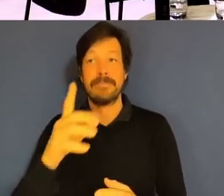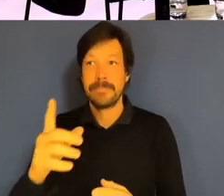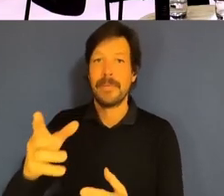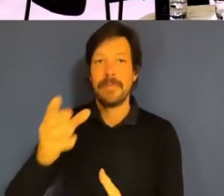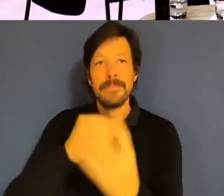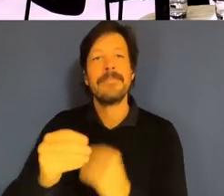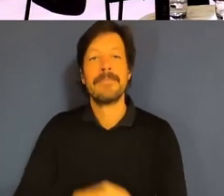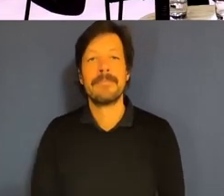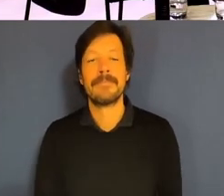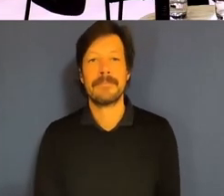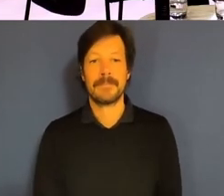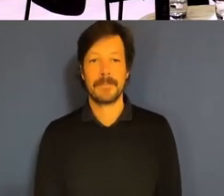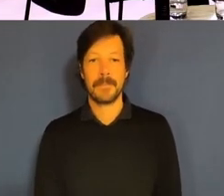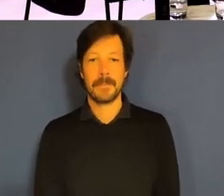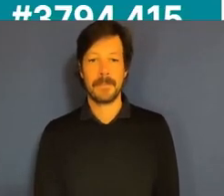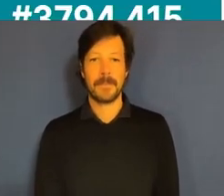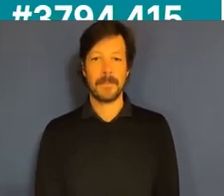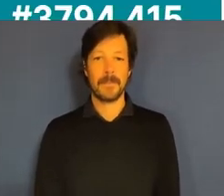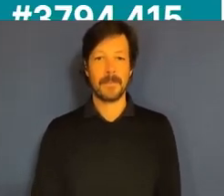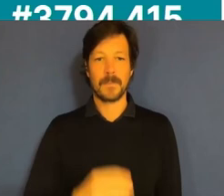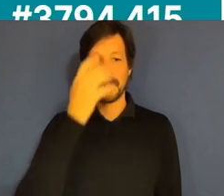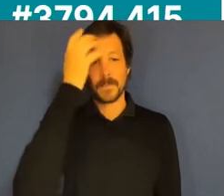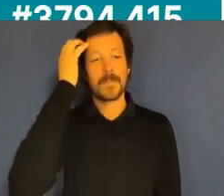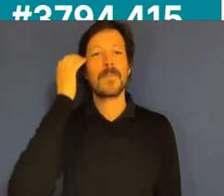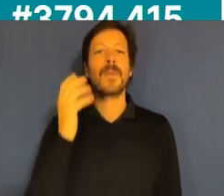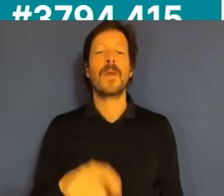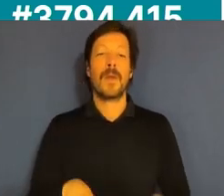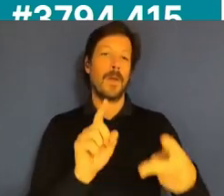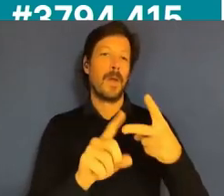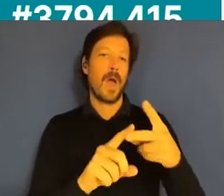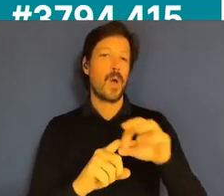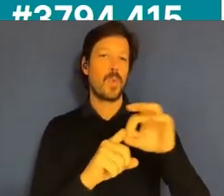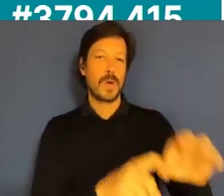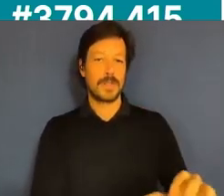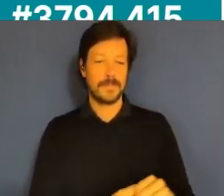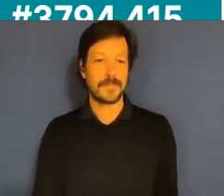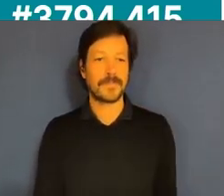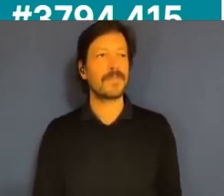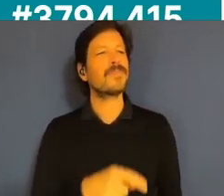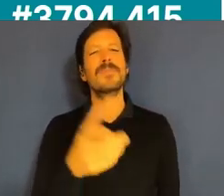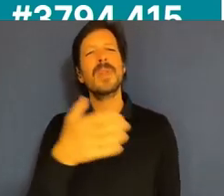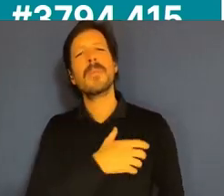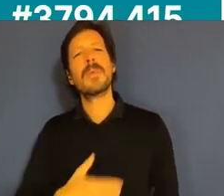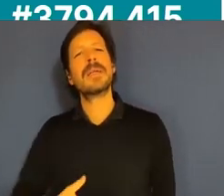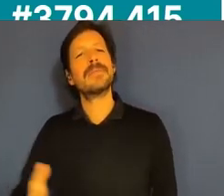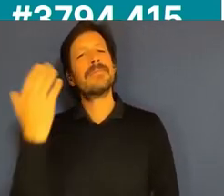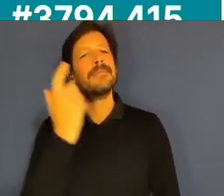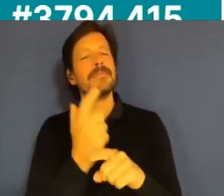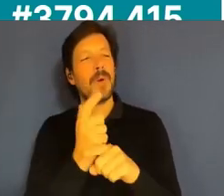Rachel. My second question, I'm going to start this time with Peter, if that's okay. The Minister spoke to us about the APS